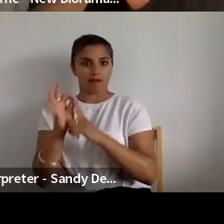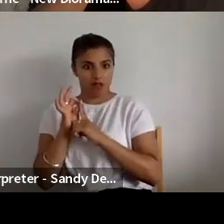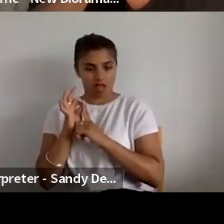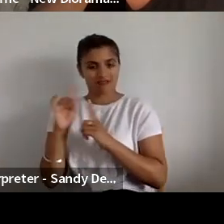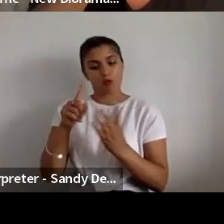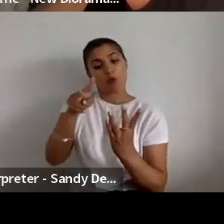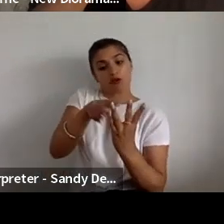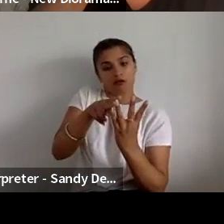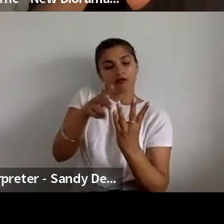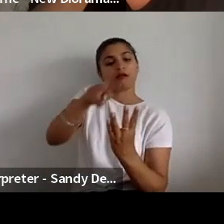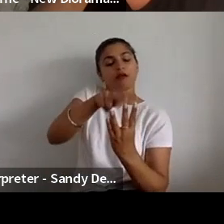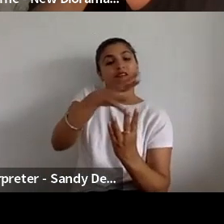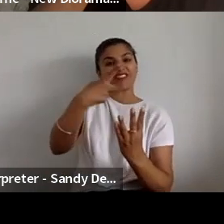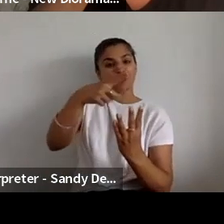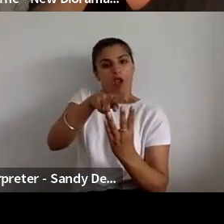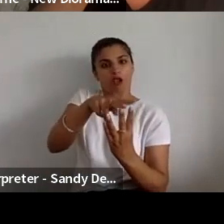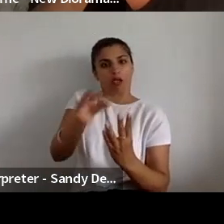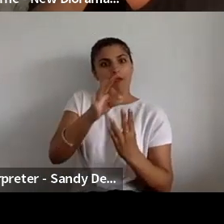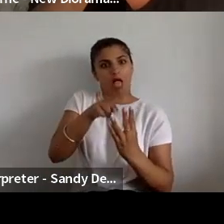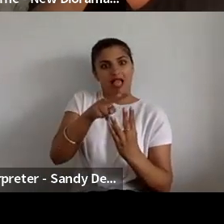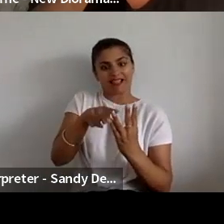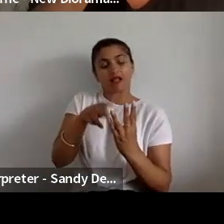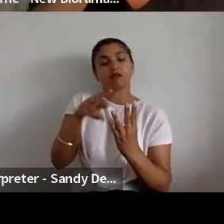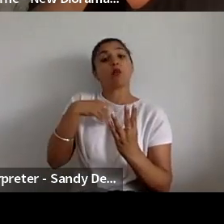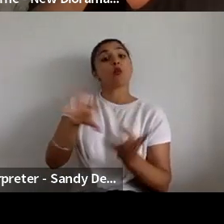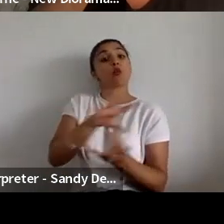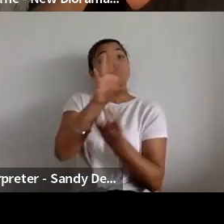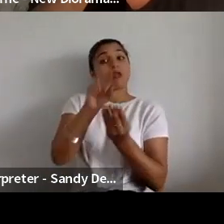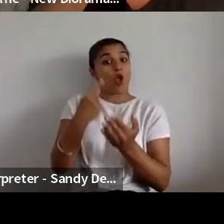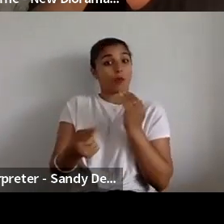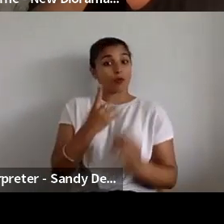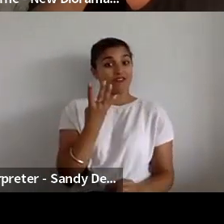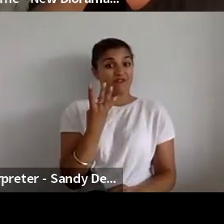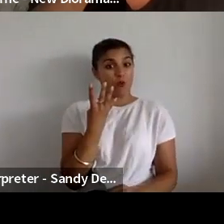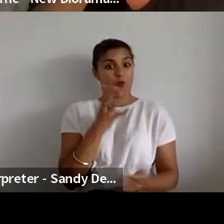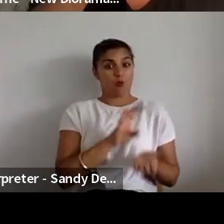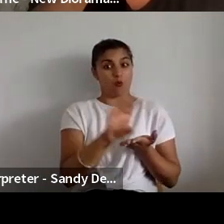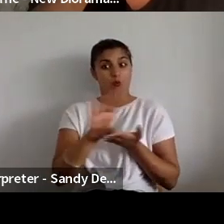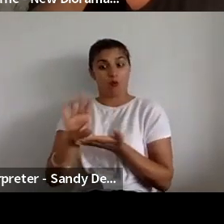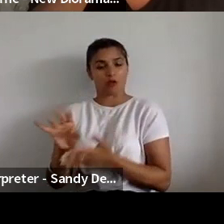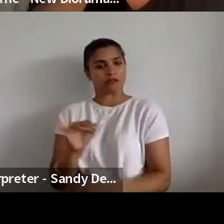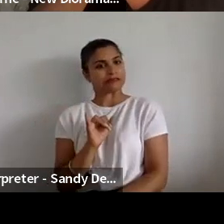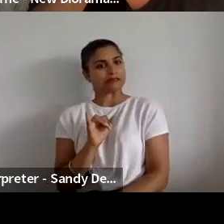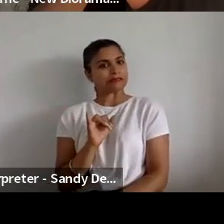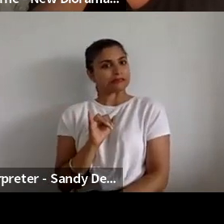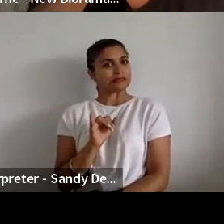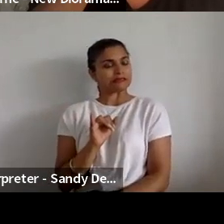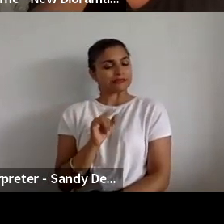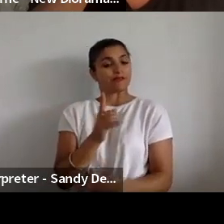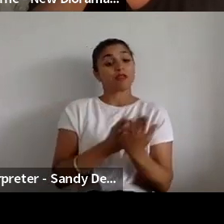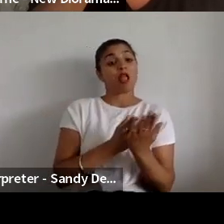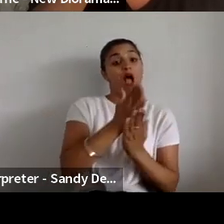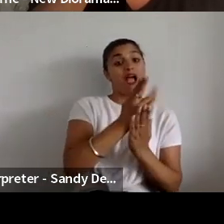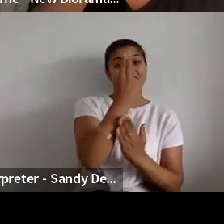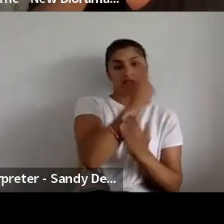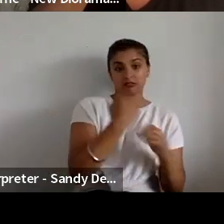call. Four bursaries were awarded overall. So like the live art producing pool is a lot smaller